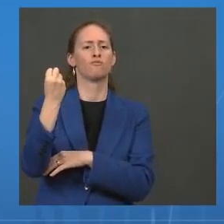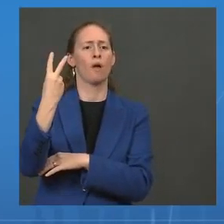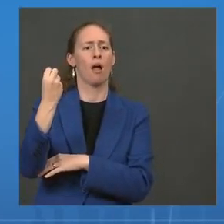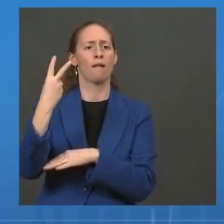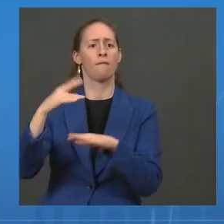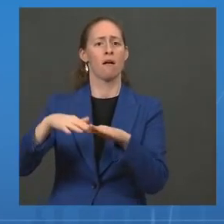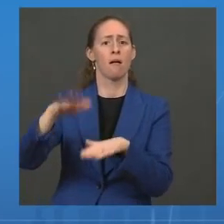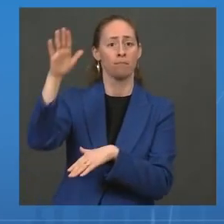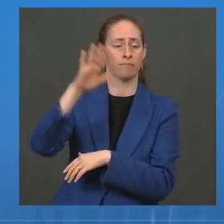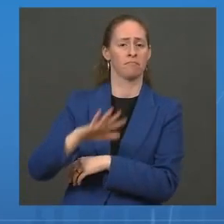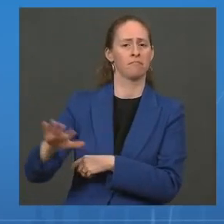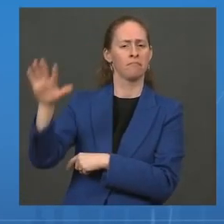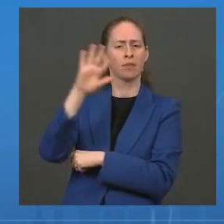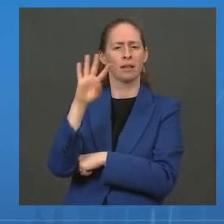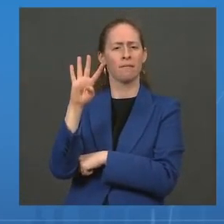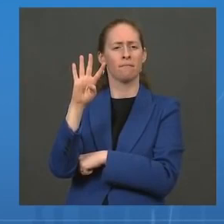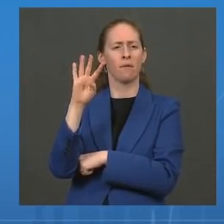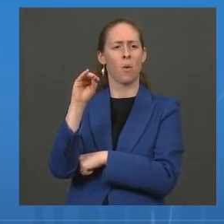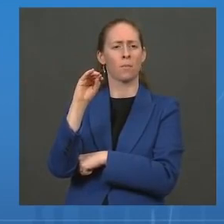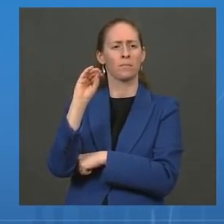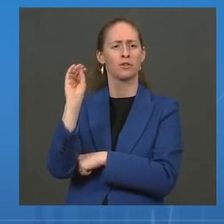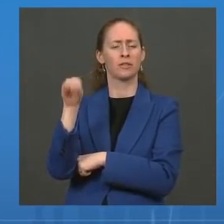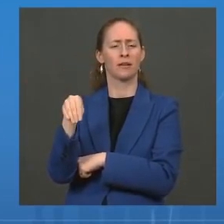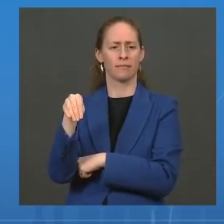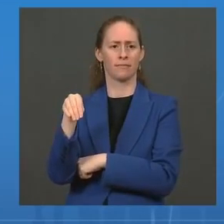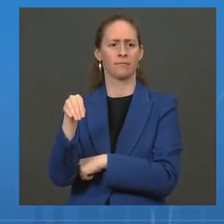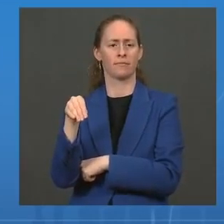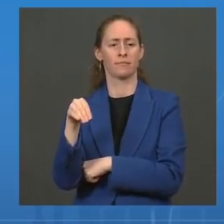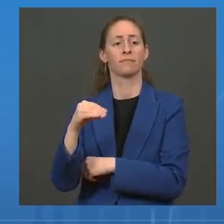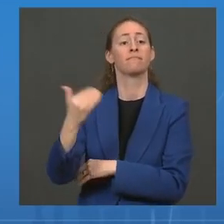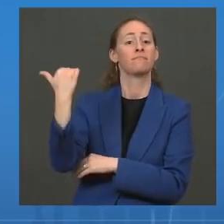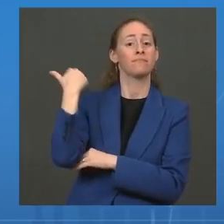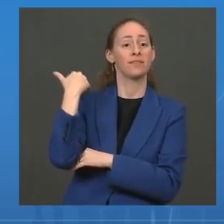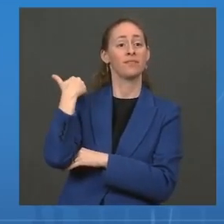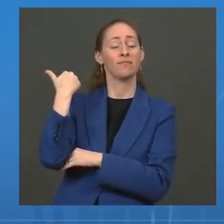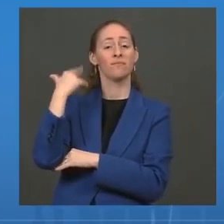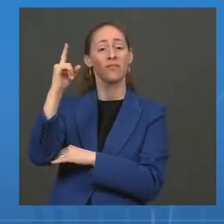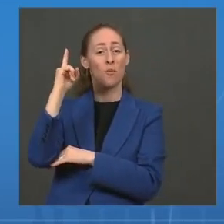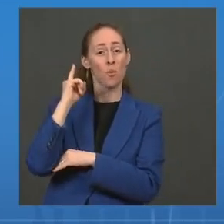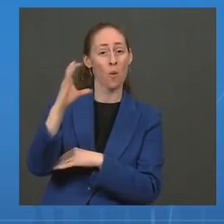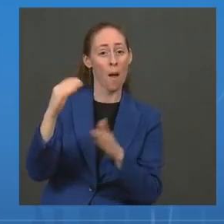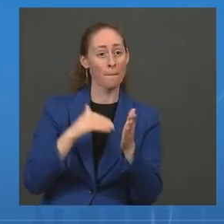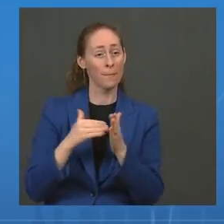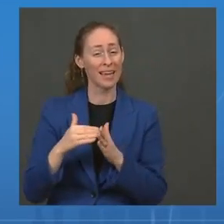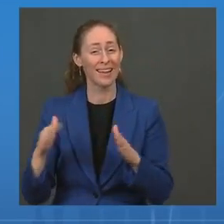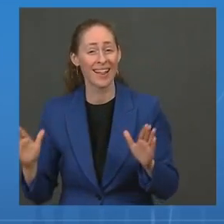percent, from about 100 million in late July to under 60 million now.